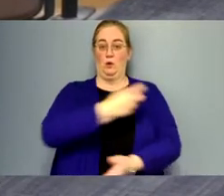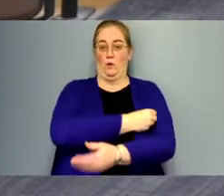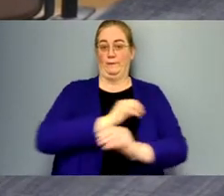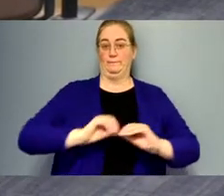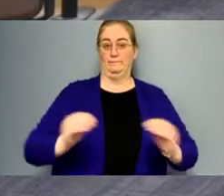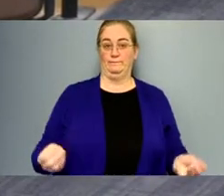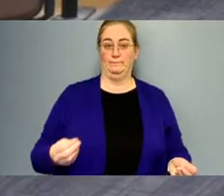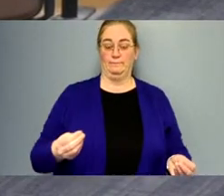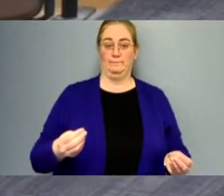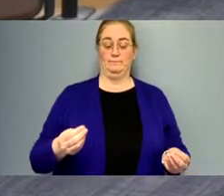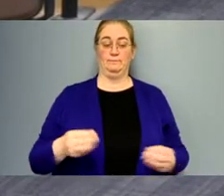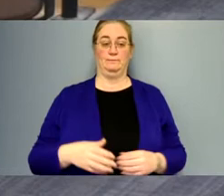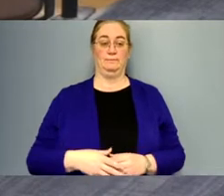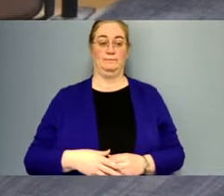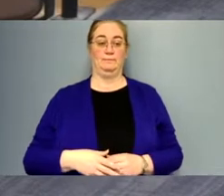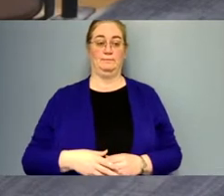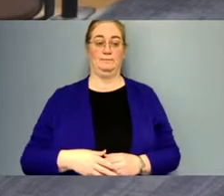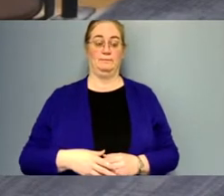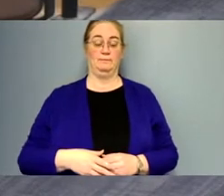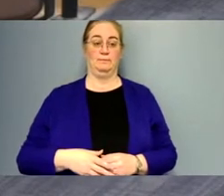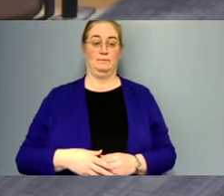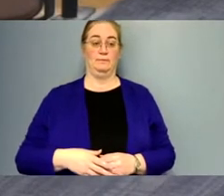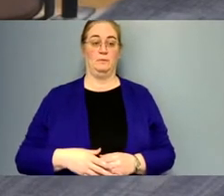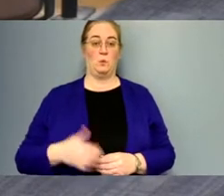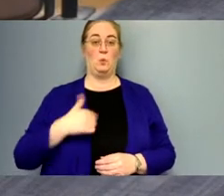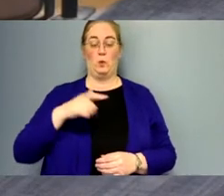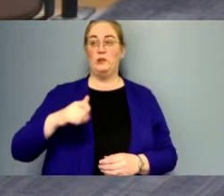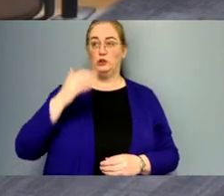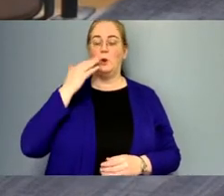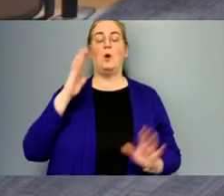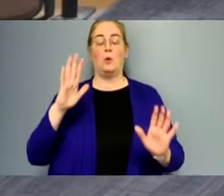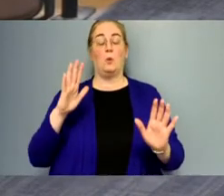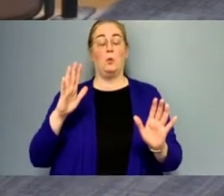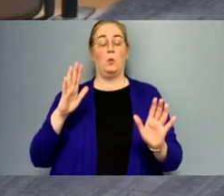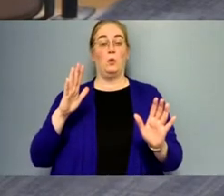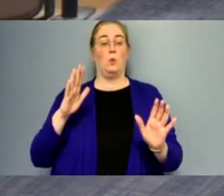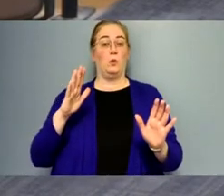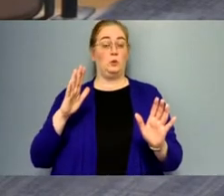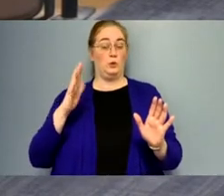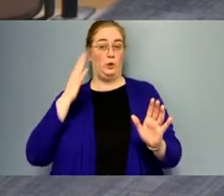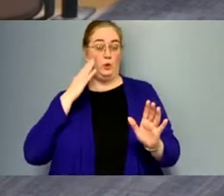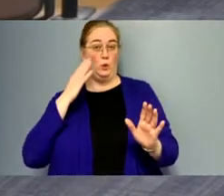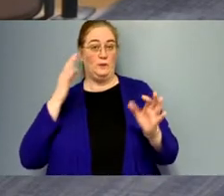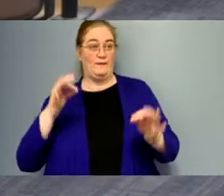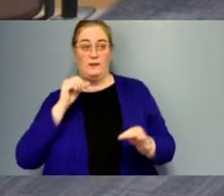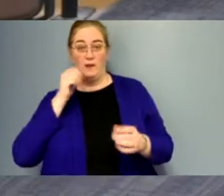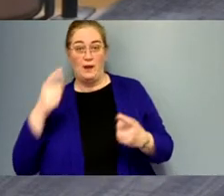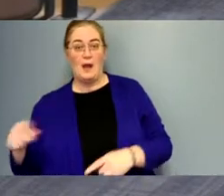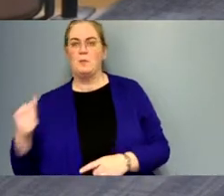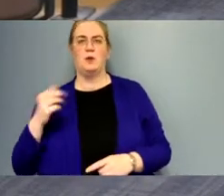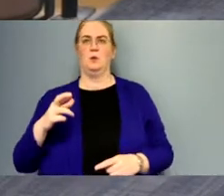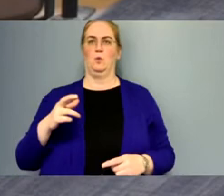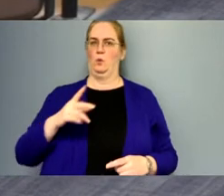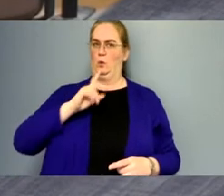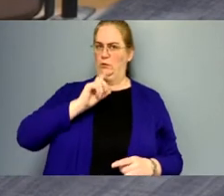we ought to know we know for a fact they aren't happening or yeah it is and we know